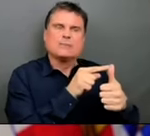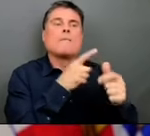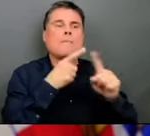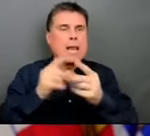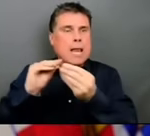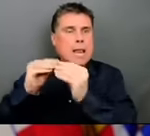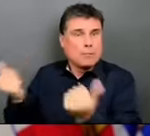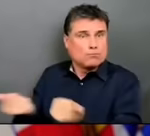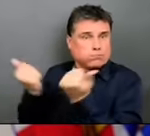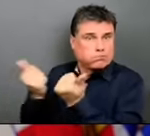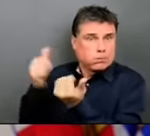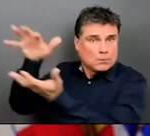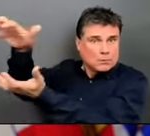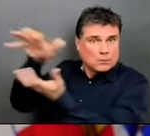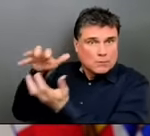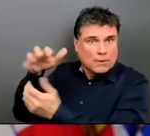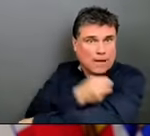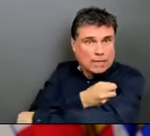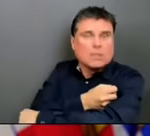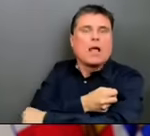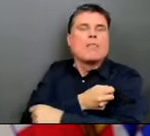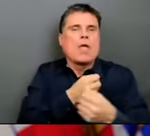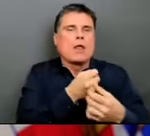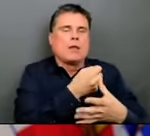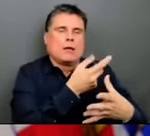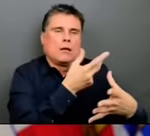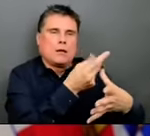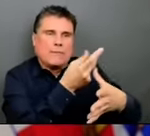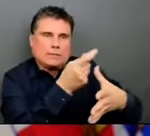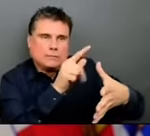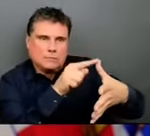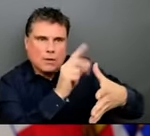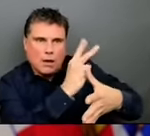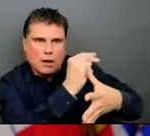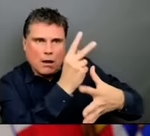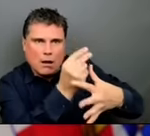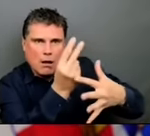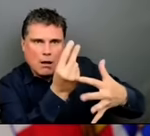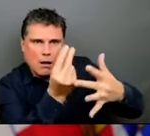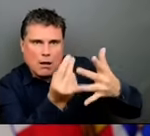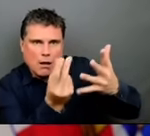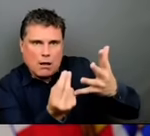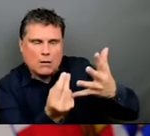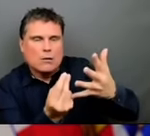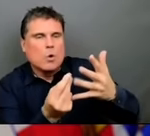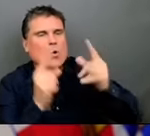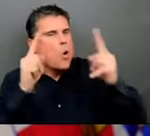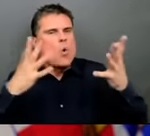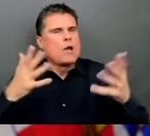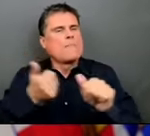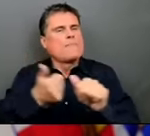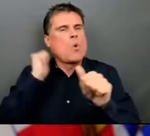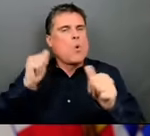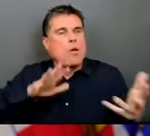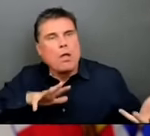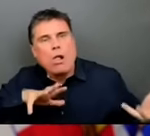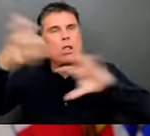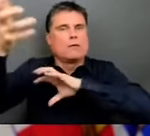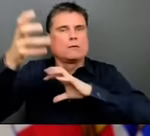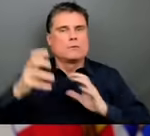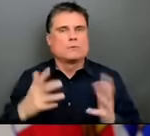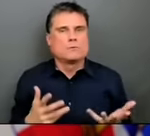its use to try and minimize societal disruption and to protect and to prevent transmission in our communities.